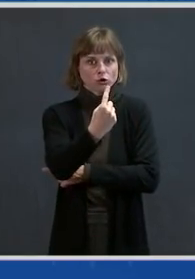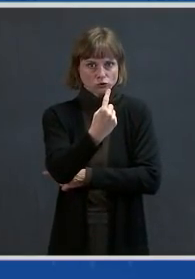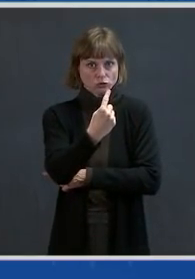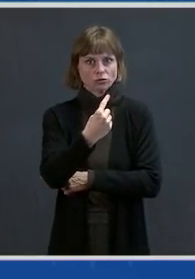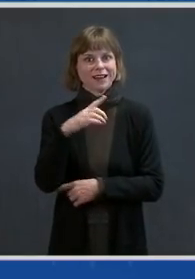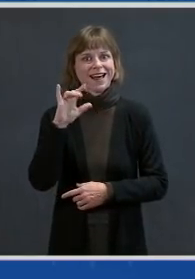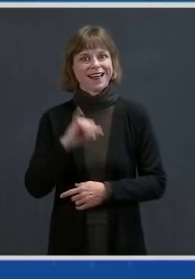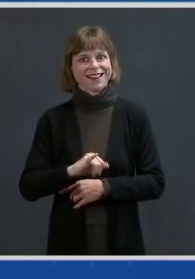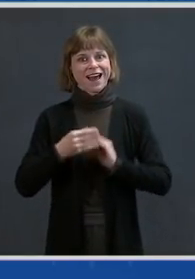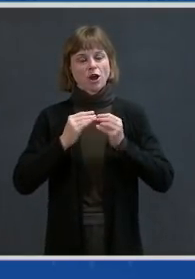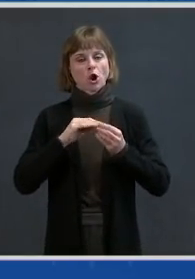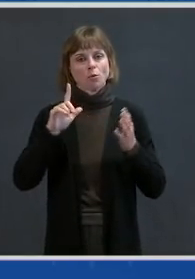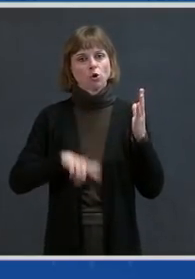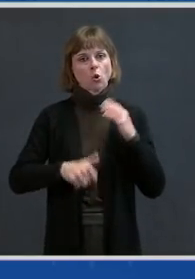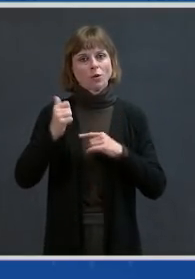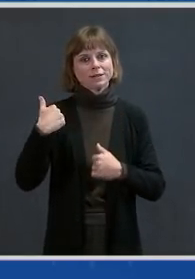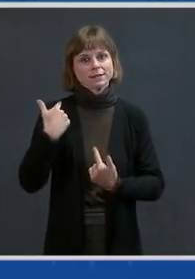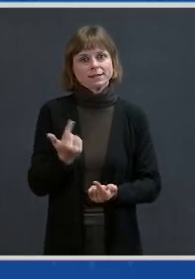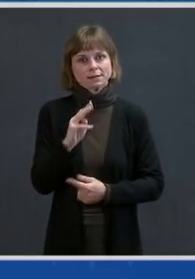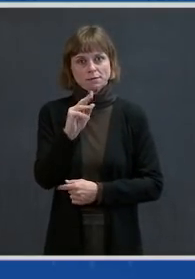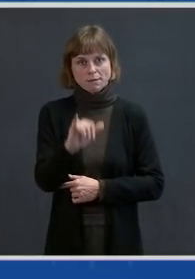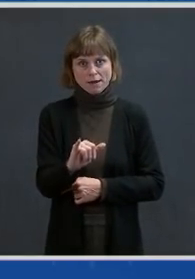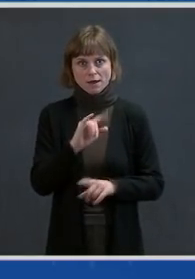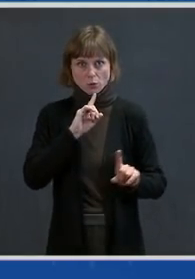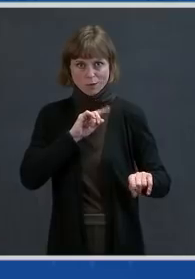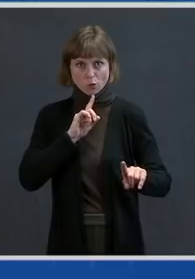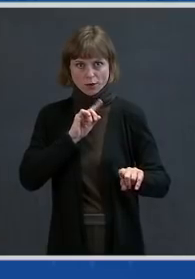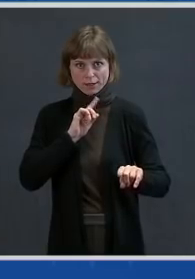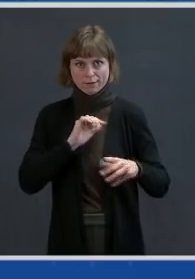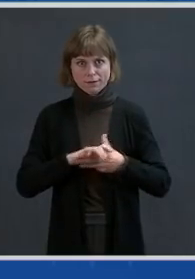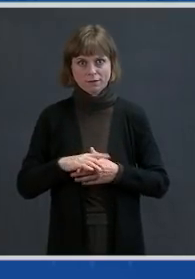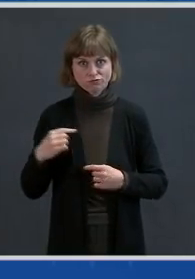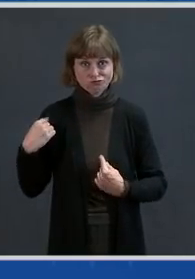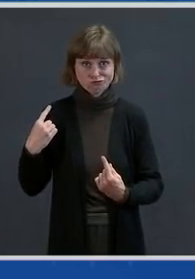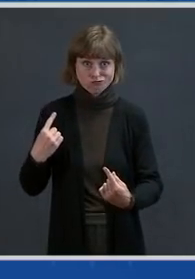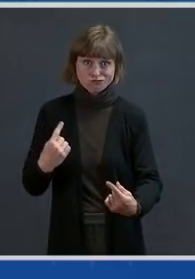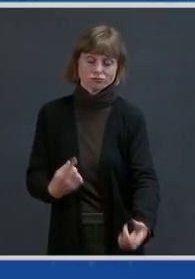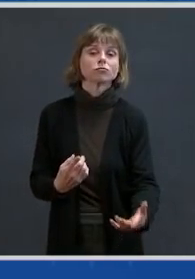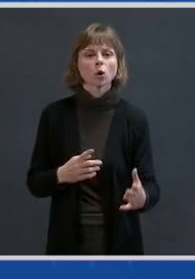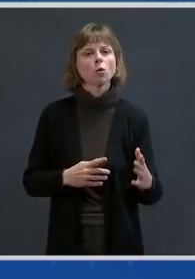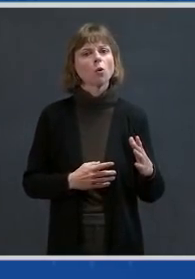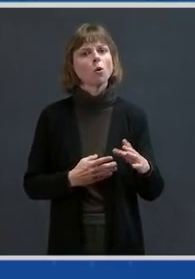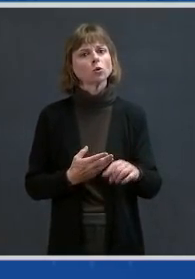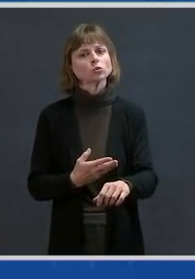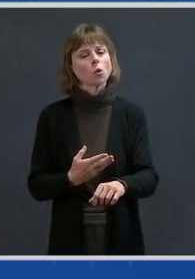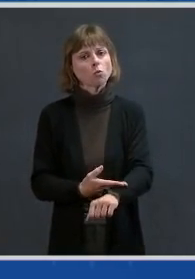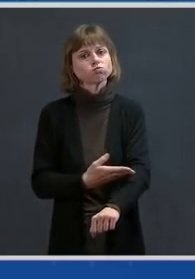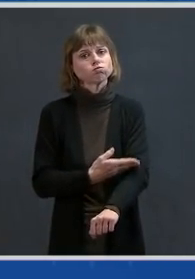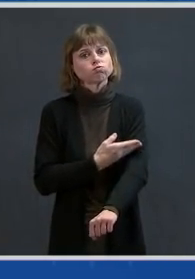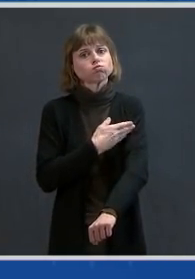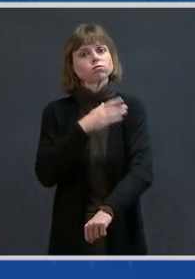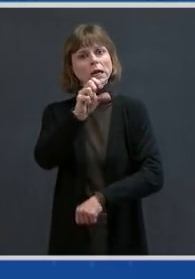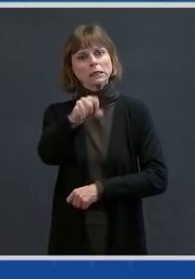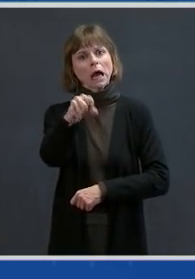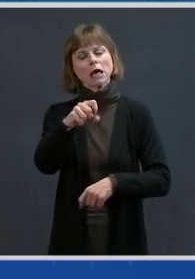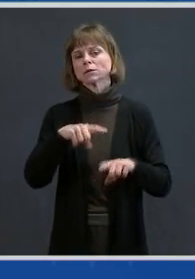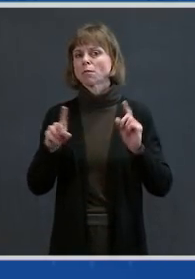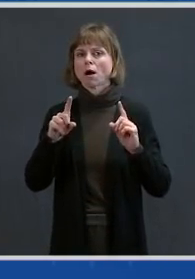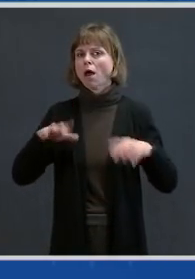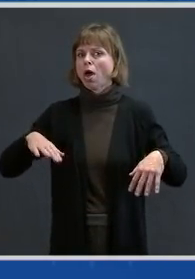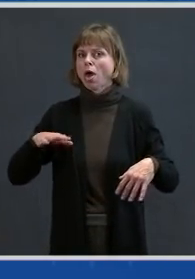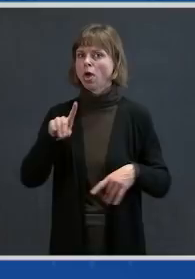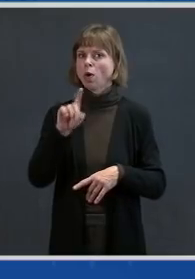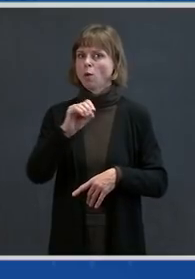began in May. So, yes, we are making progress. But we are not there yet, and there's lots of hard work to do.